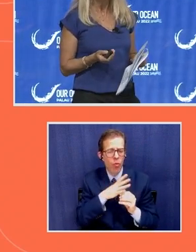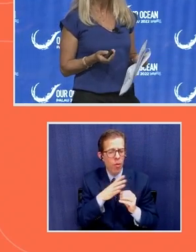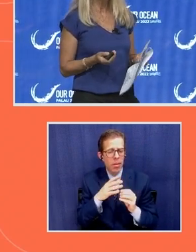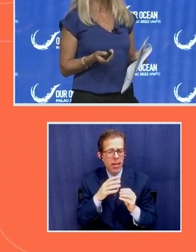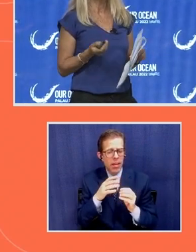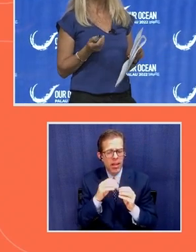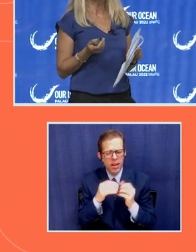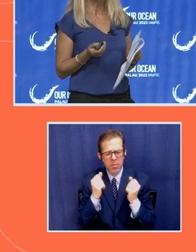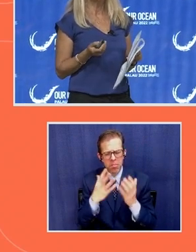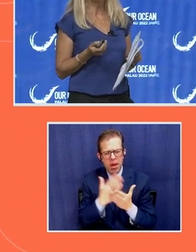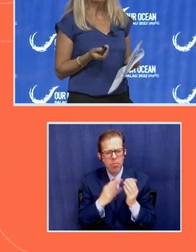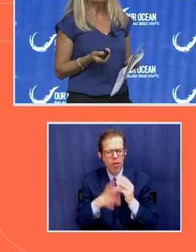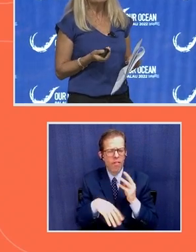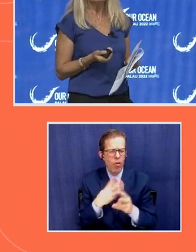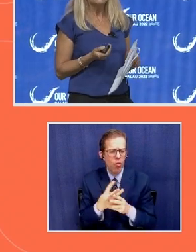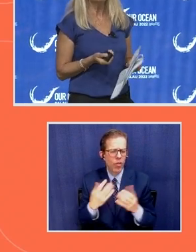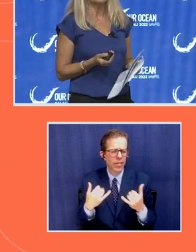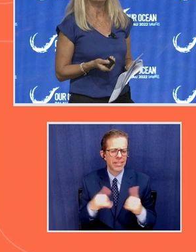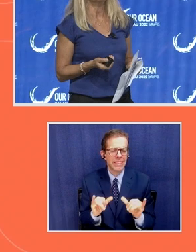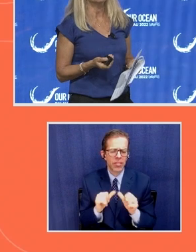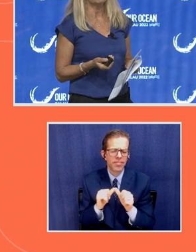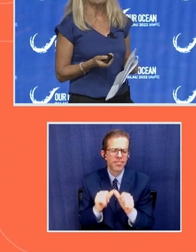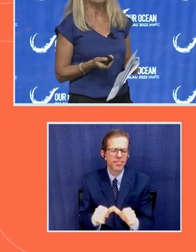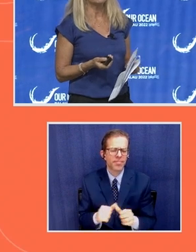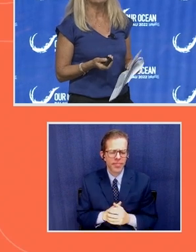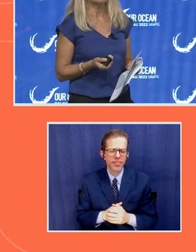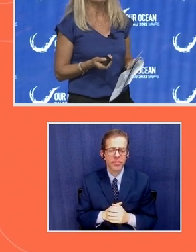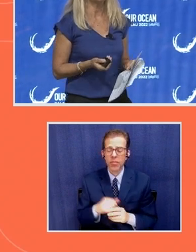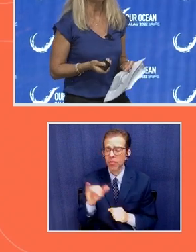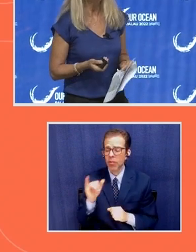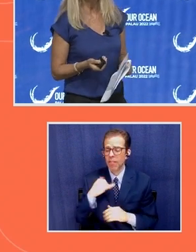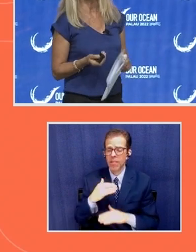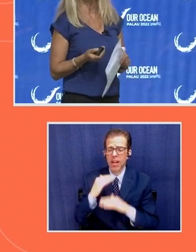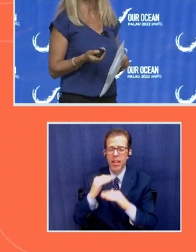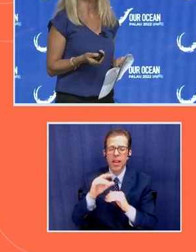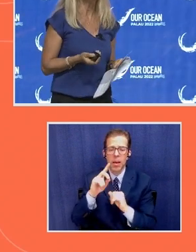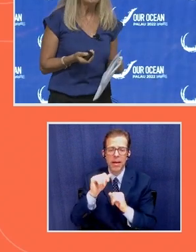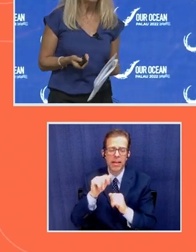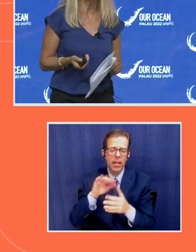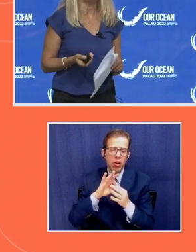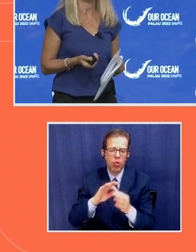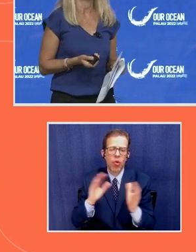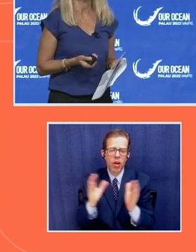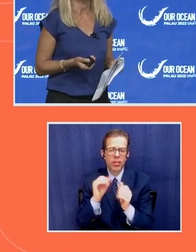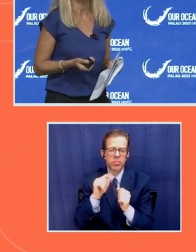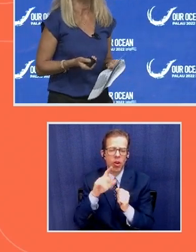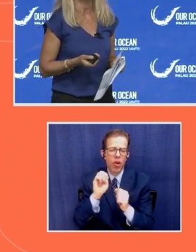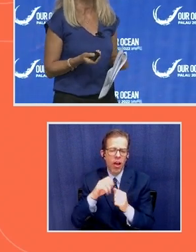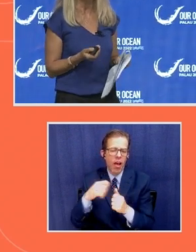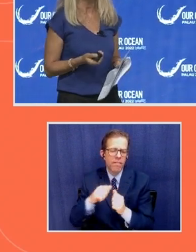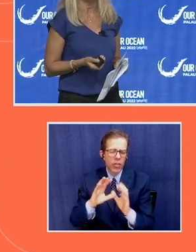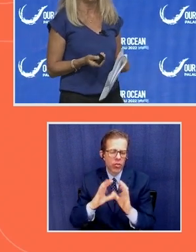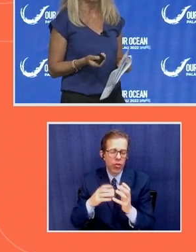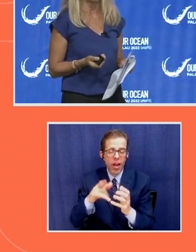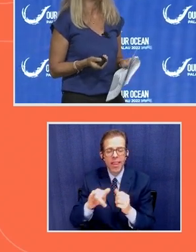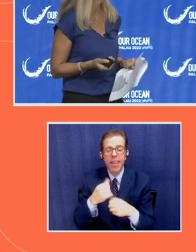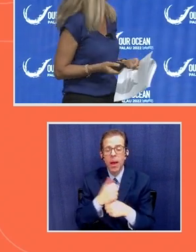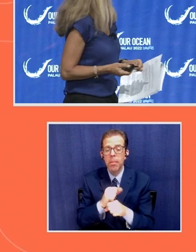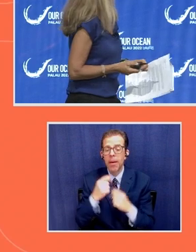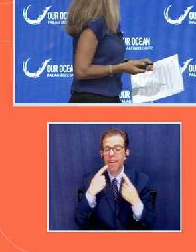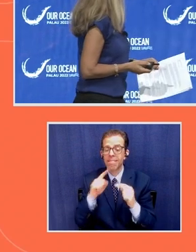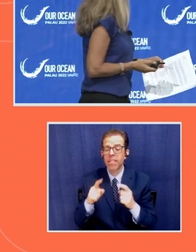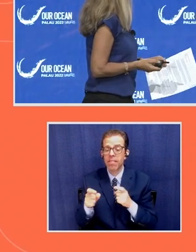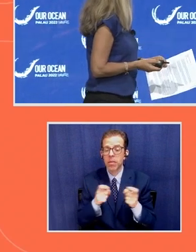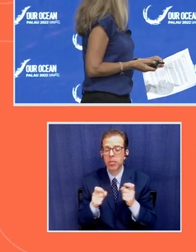And also, there's also limited data on small scale fisheries, and this makes effective management very difficult.